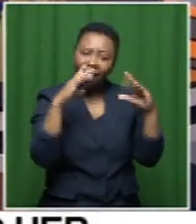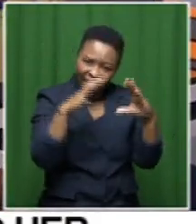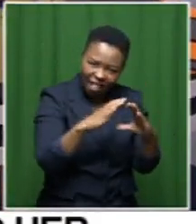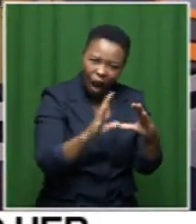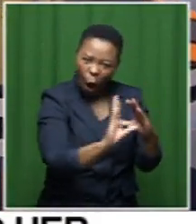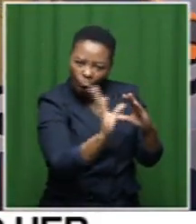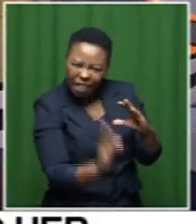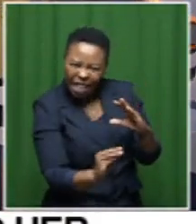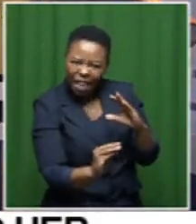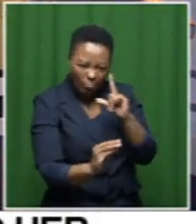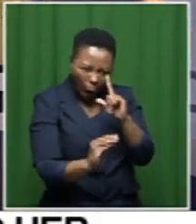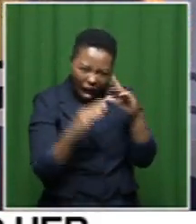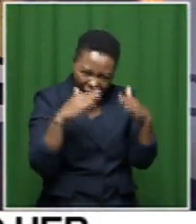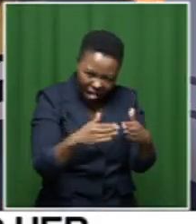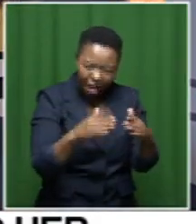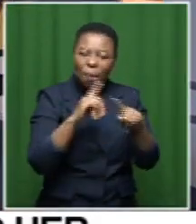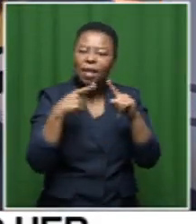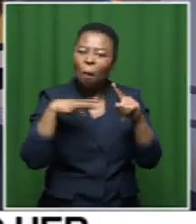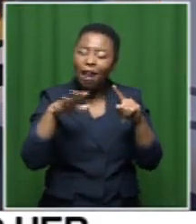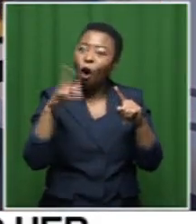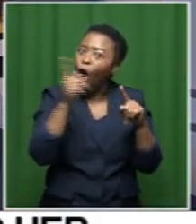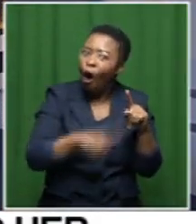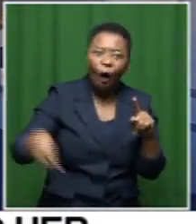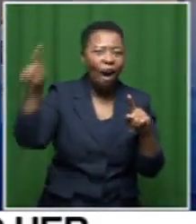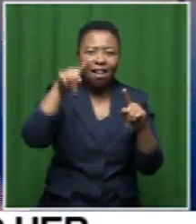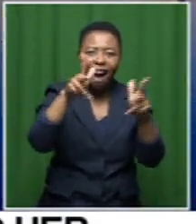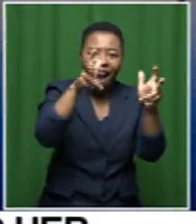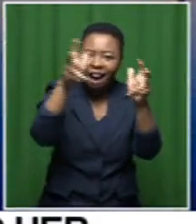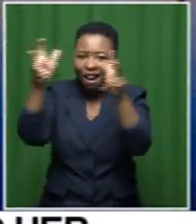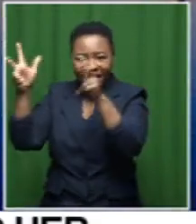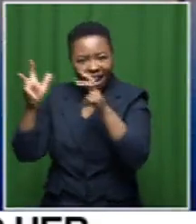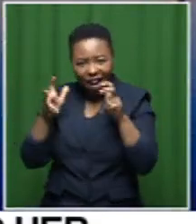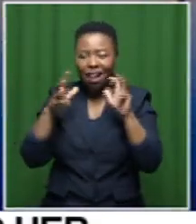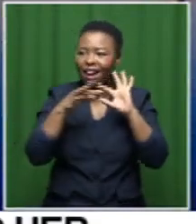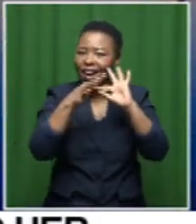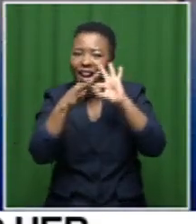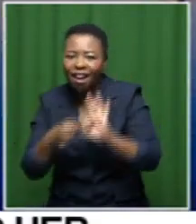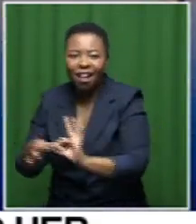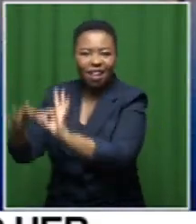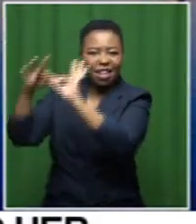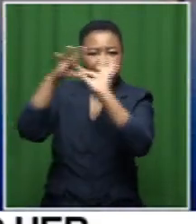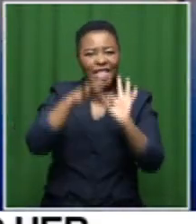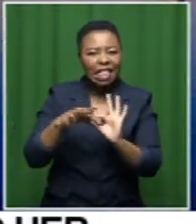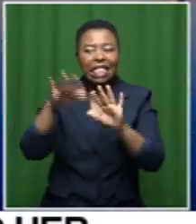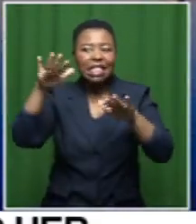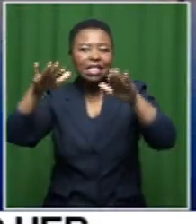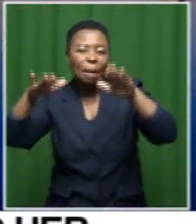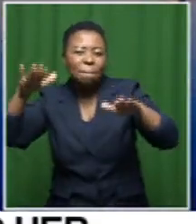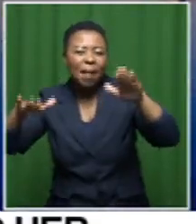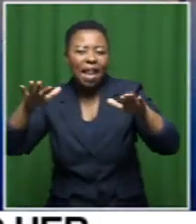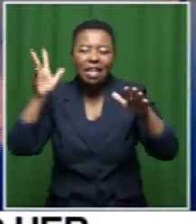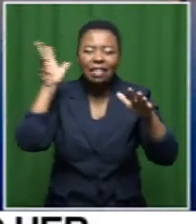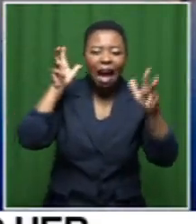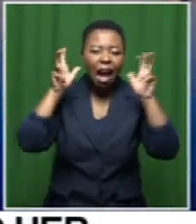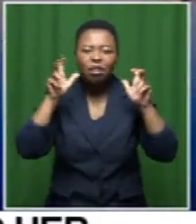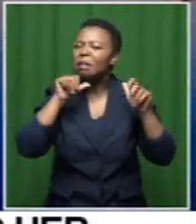would like to show that we listen to all types of music in this continent and we can still also relate with them and creates sort of similar sounds regardless of